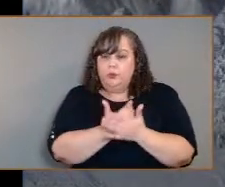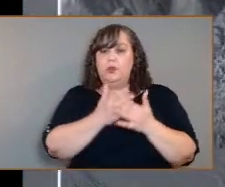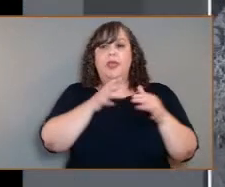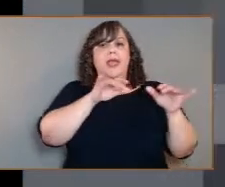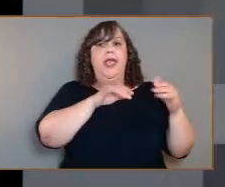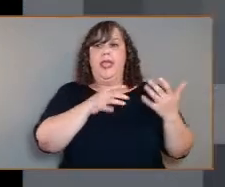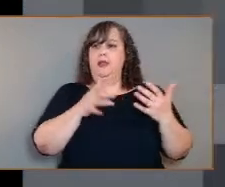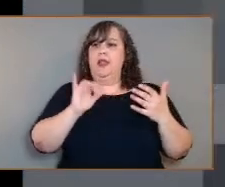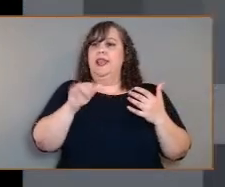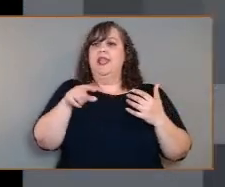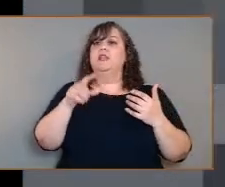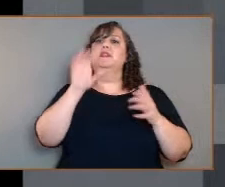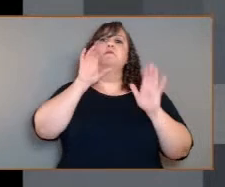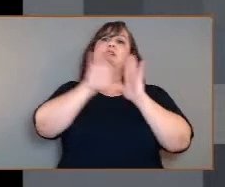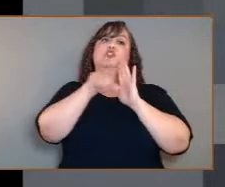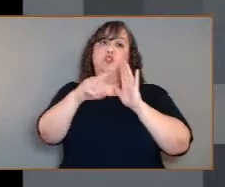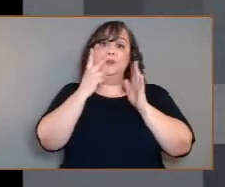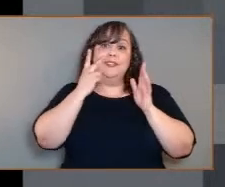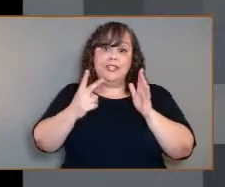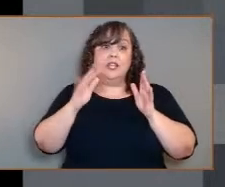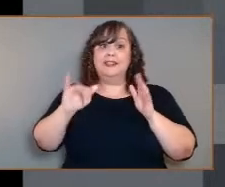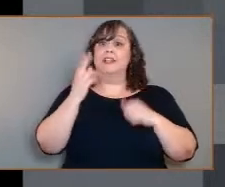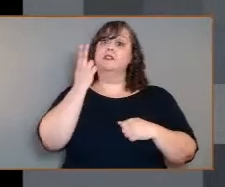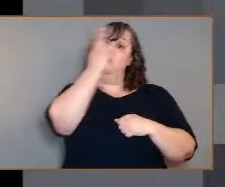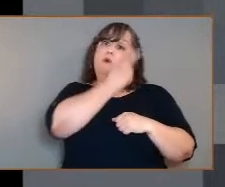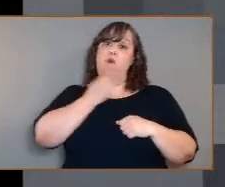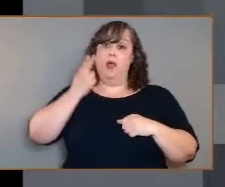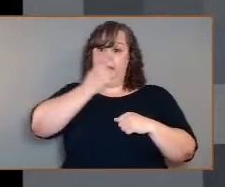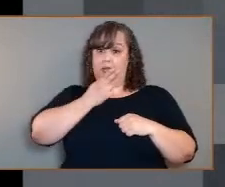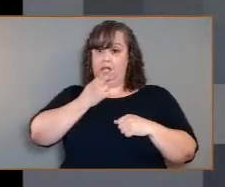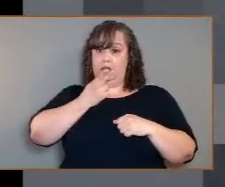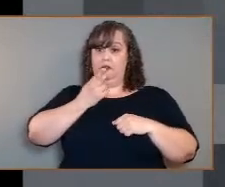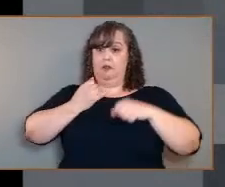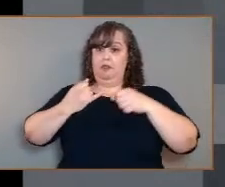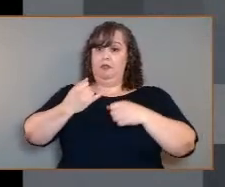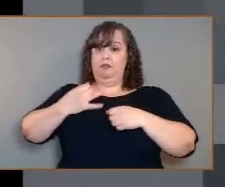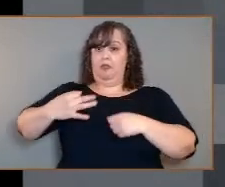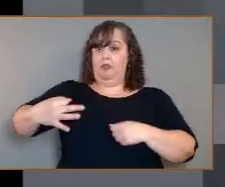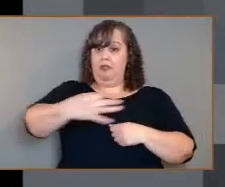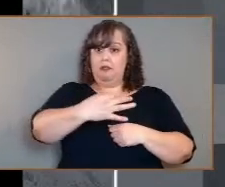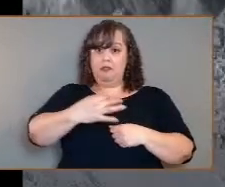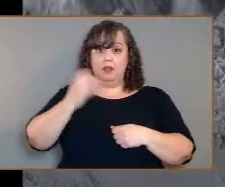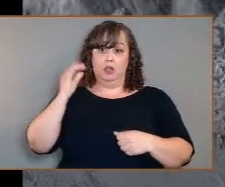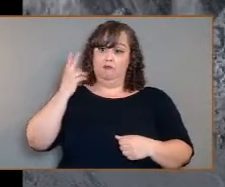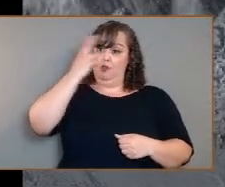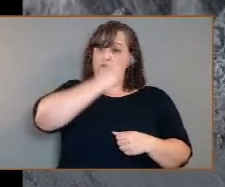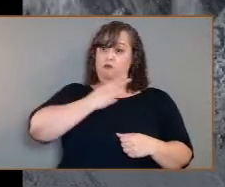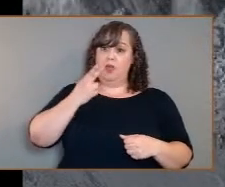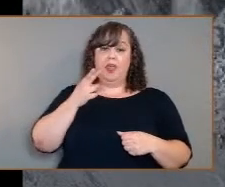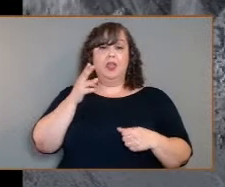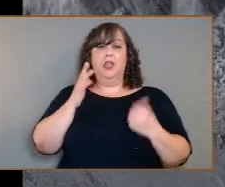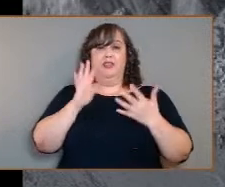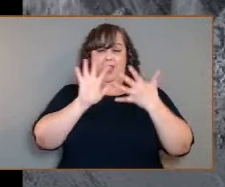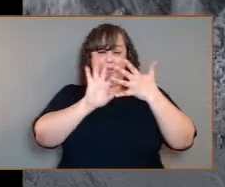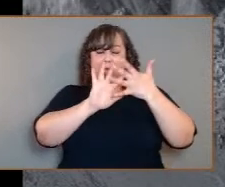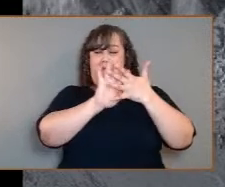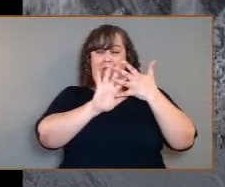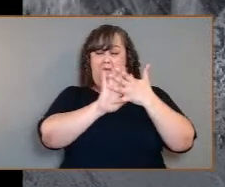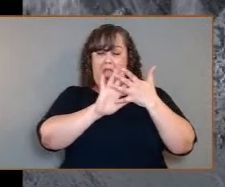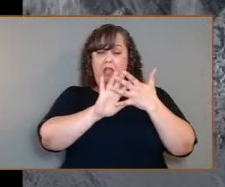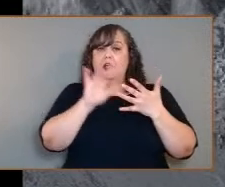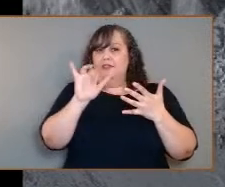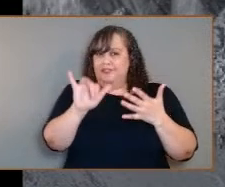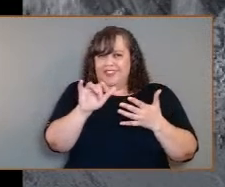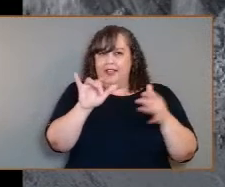of Hawaii looks like. This is what it looks like currently in the data we have from Magellan. you know, you can see that there are some high points